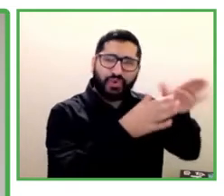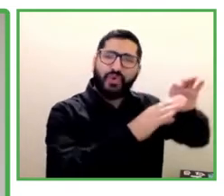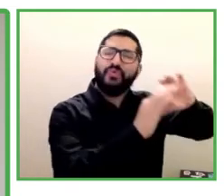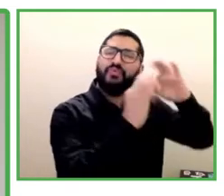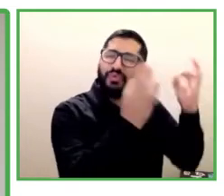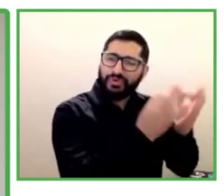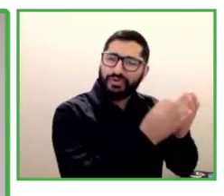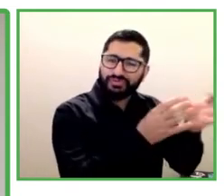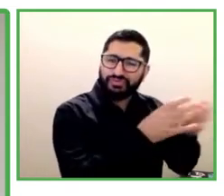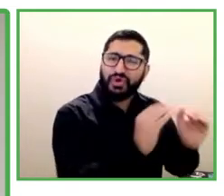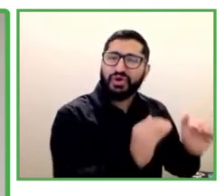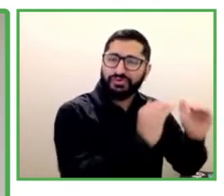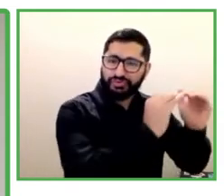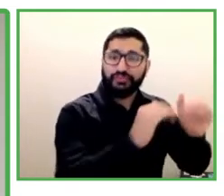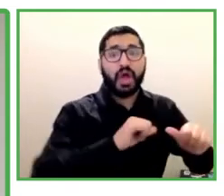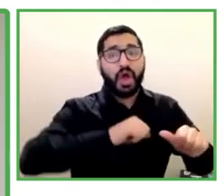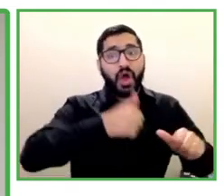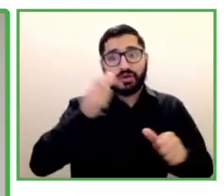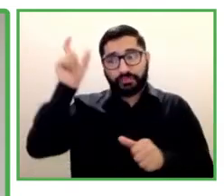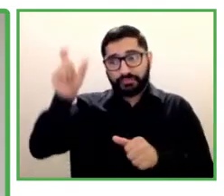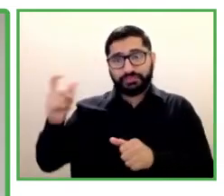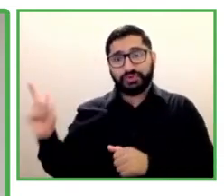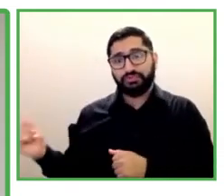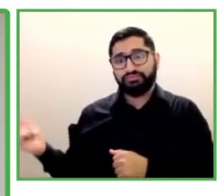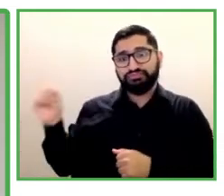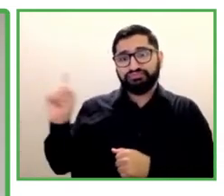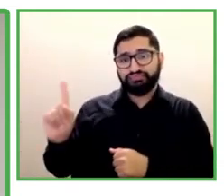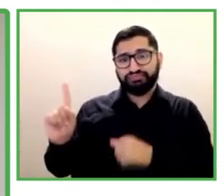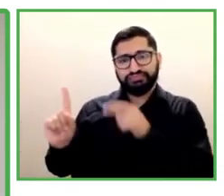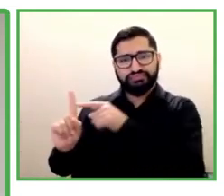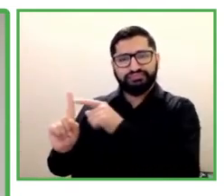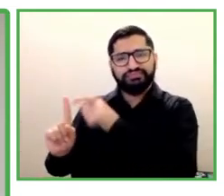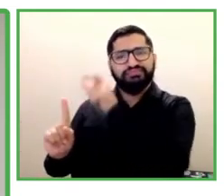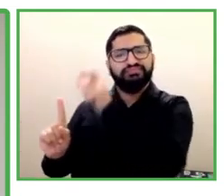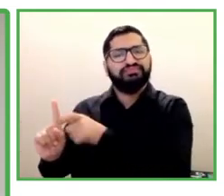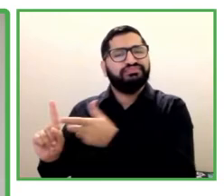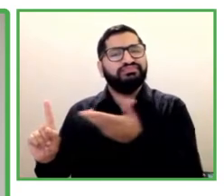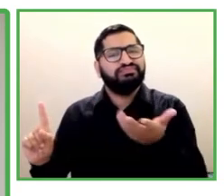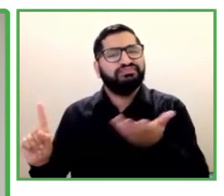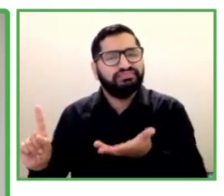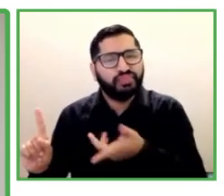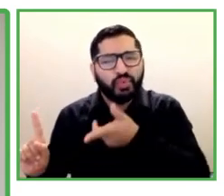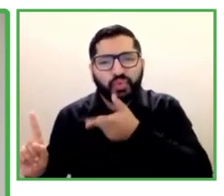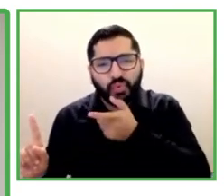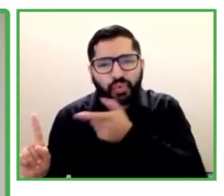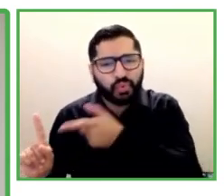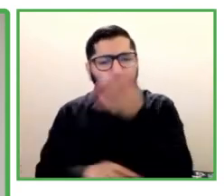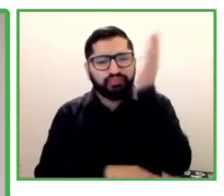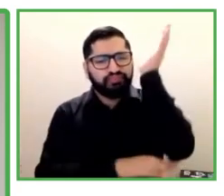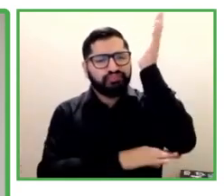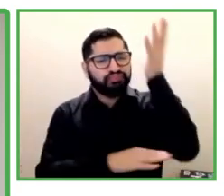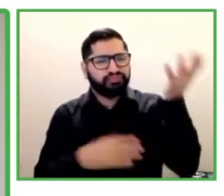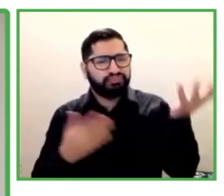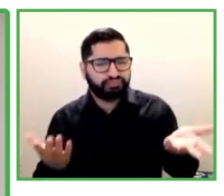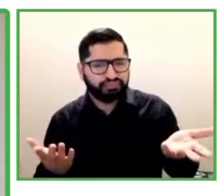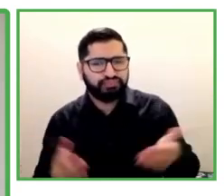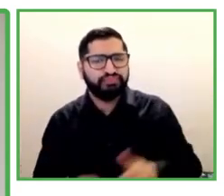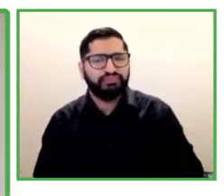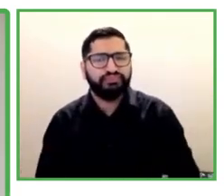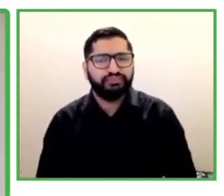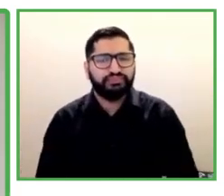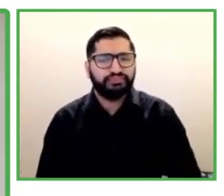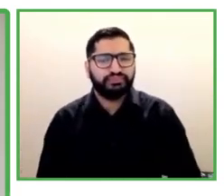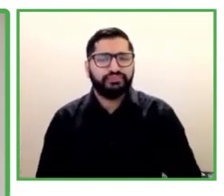Senet de Beza. Senet founded Creta and Starks, an app, a mobile app,